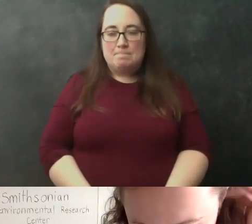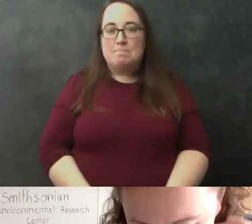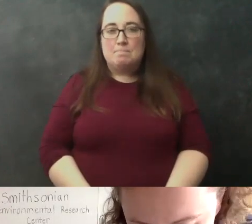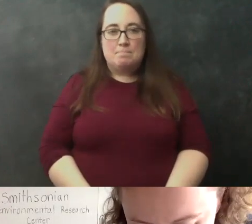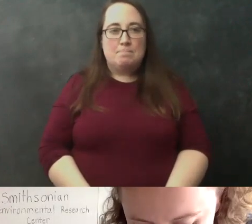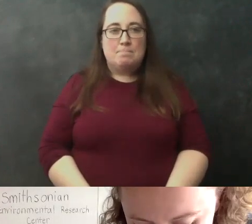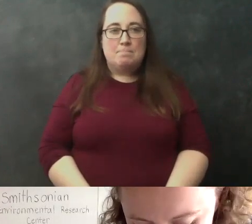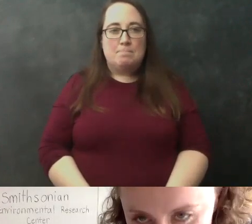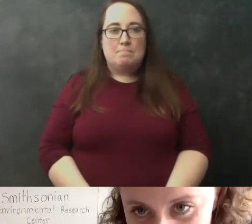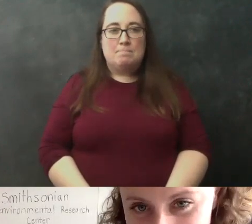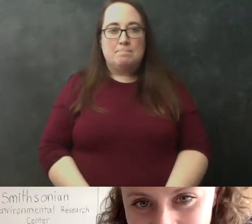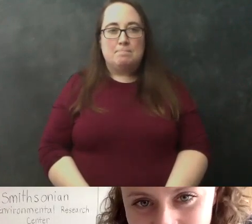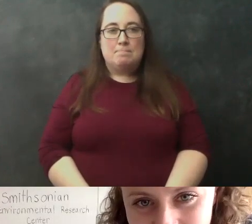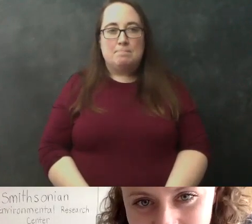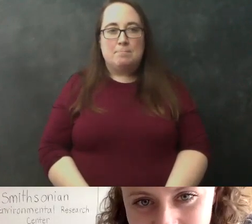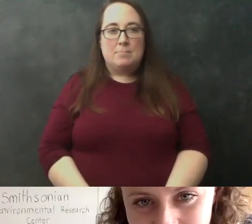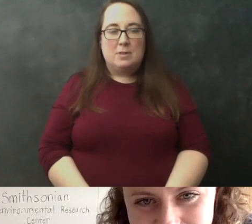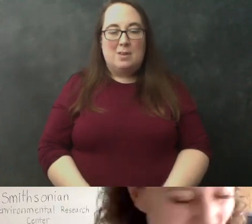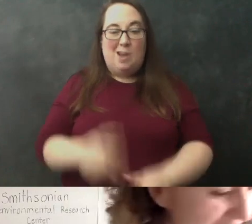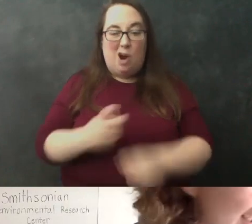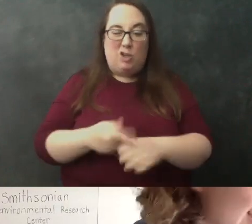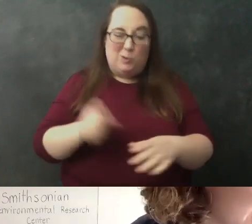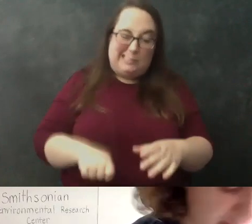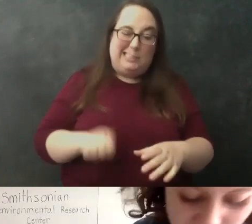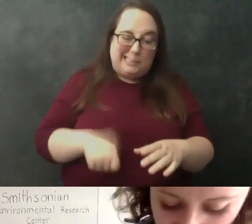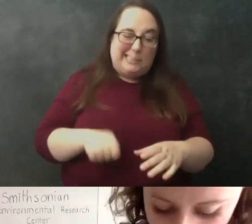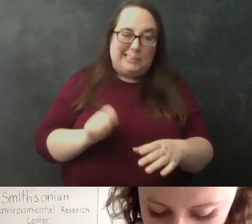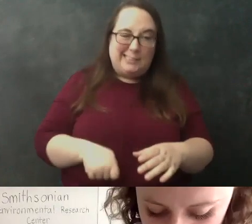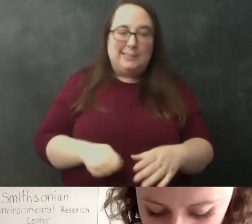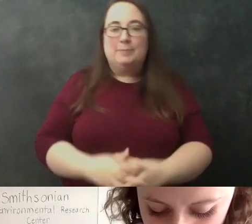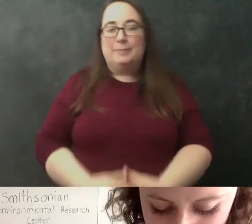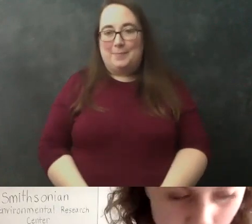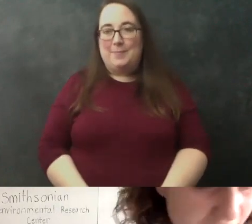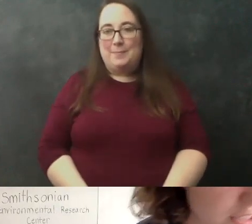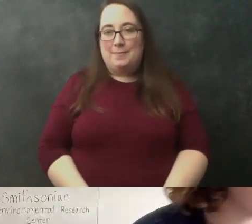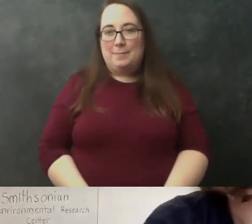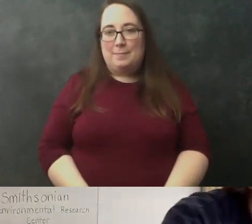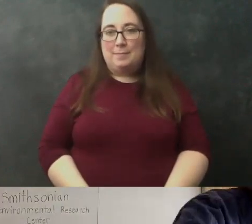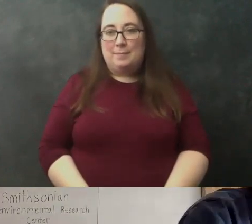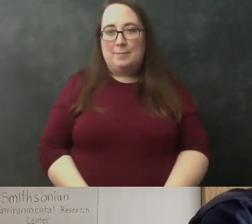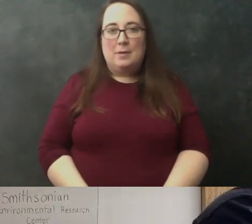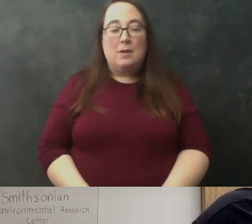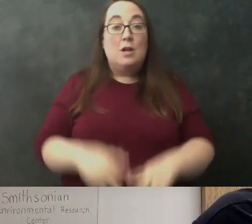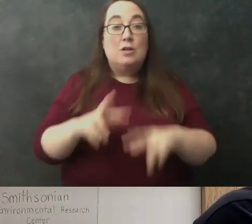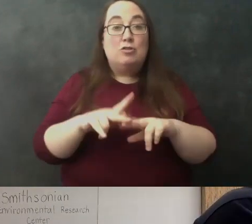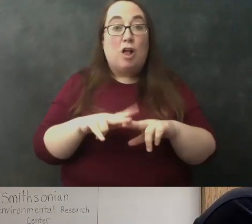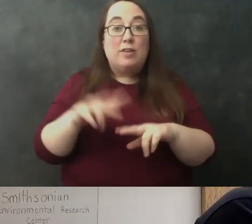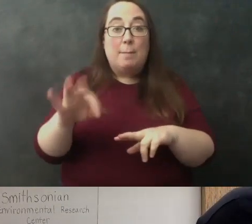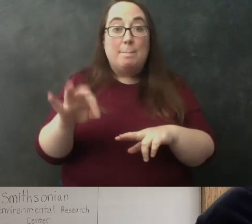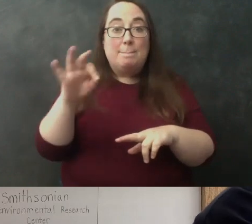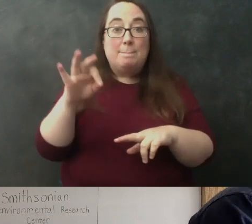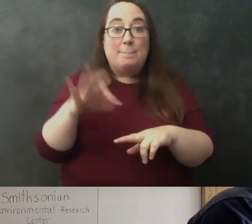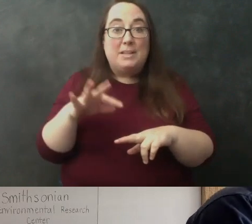oh it's so goofy kind of hard to get off the spoon the last thing is a pinch of salt okay